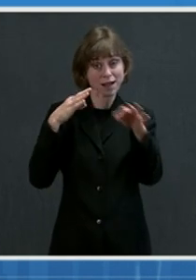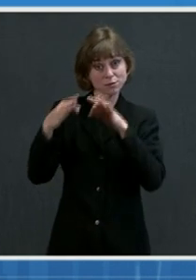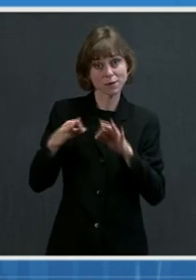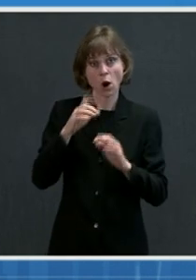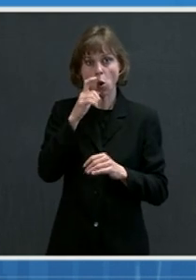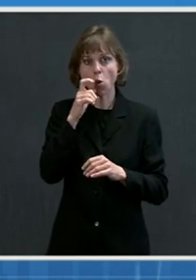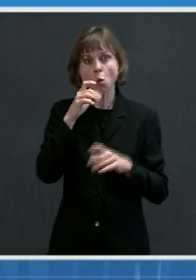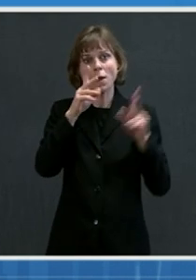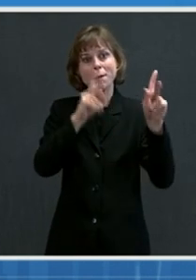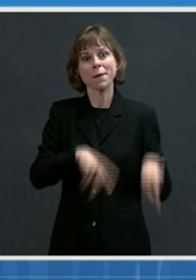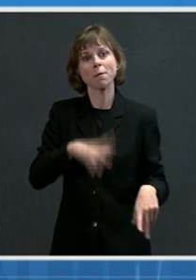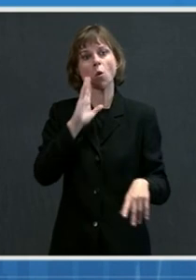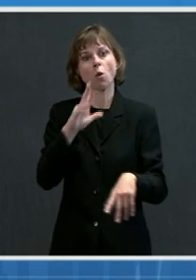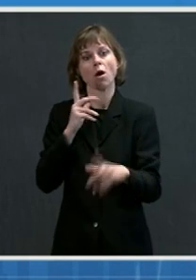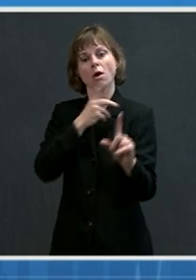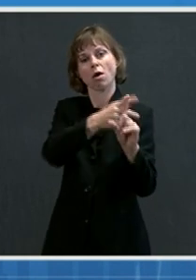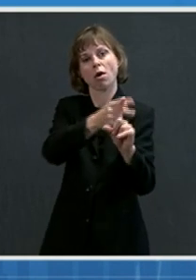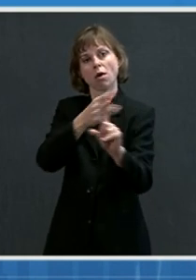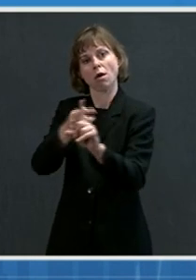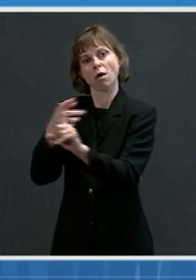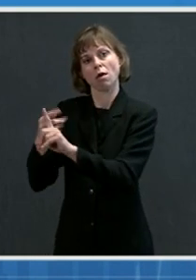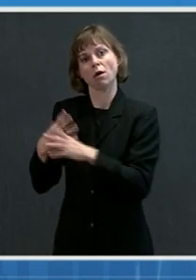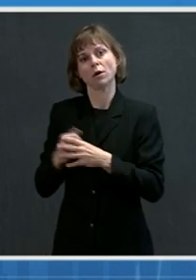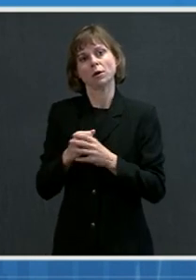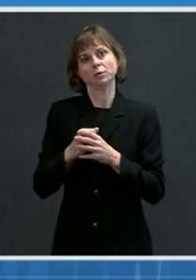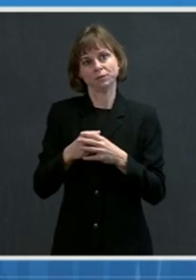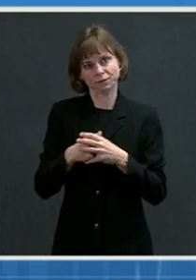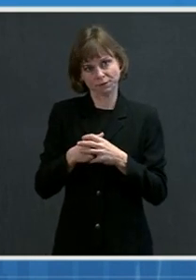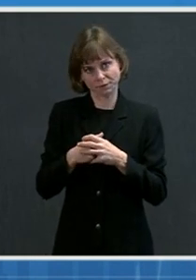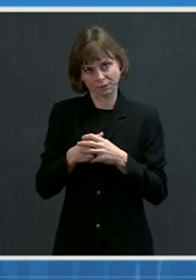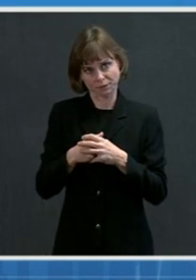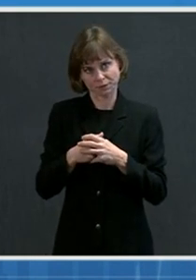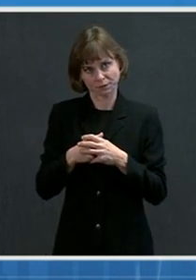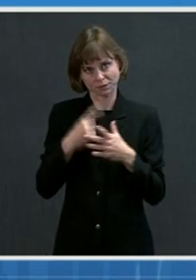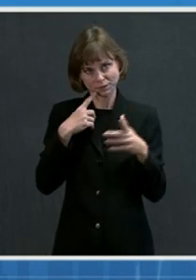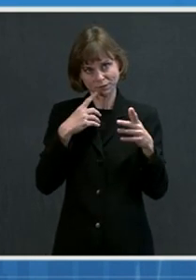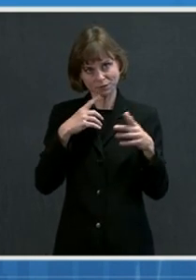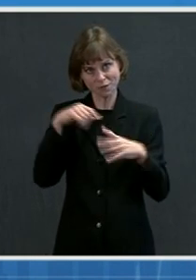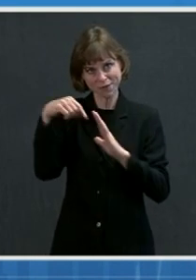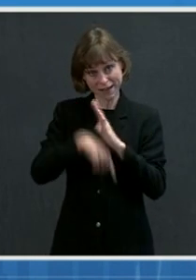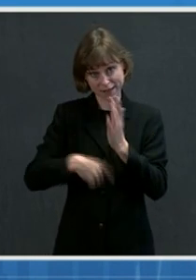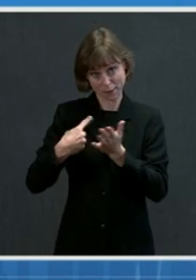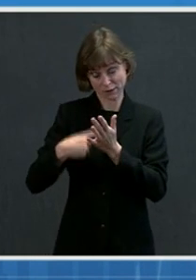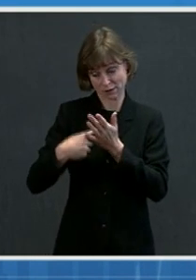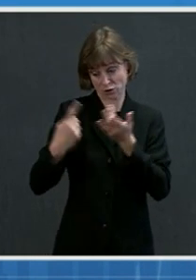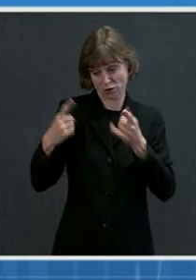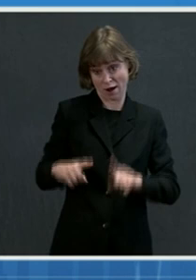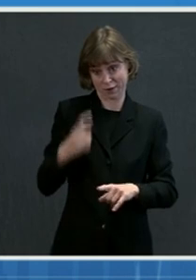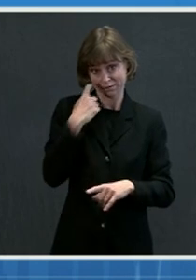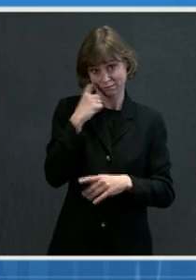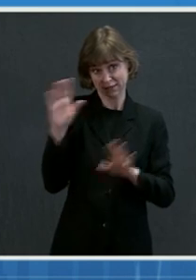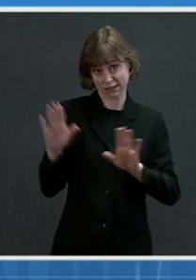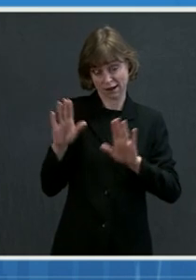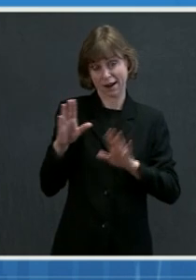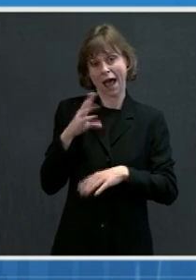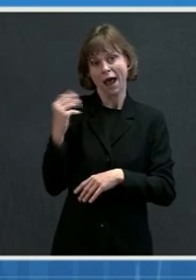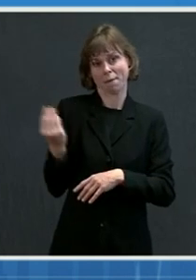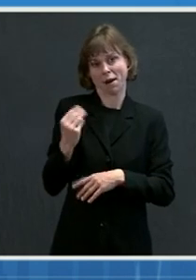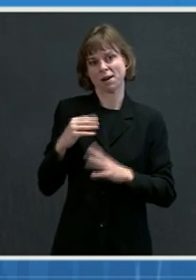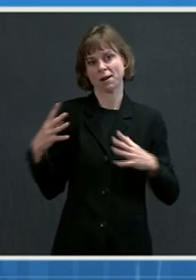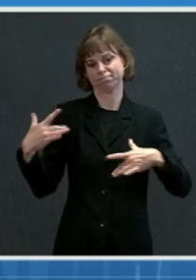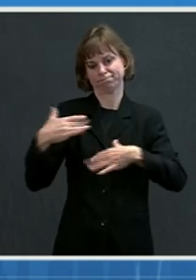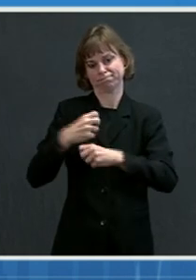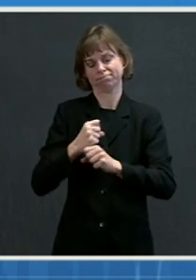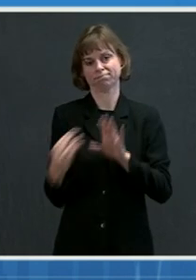report reflects the in-depth discussions held during the emergency, ACIP meeting this past Sunday and Monday. CDC